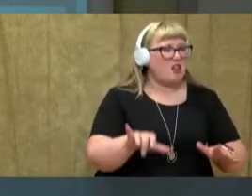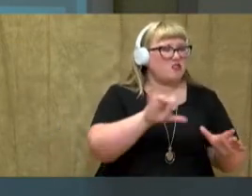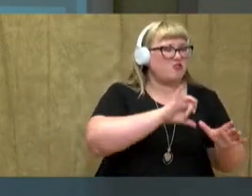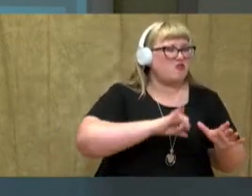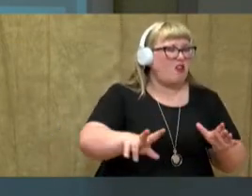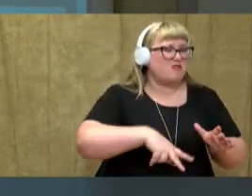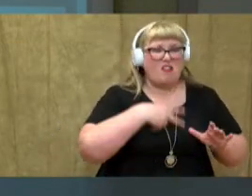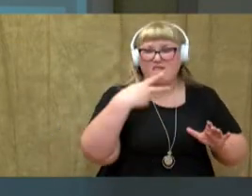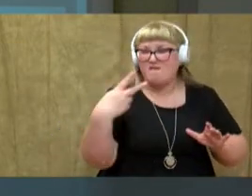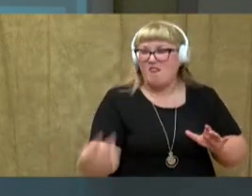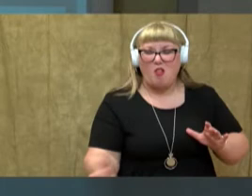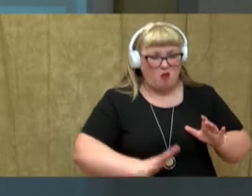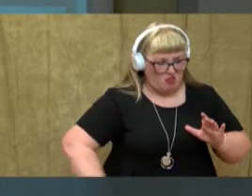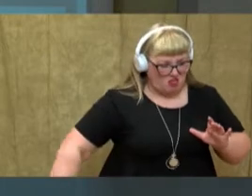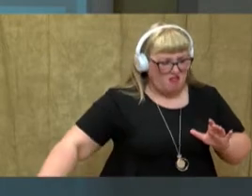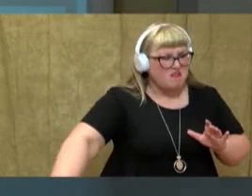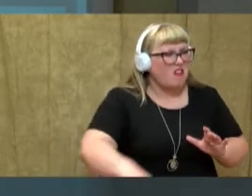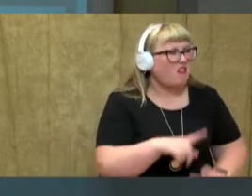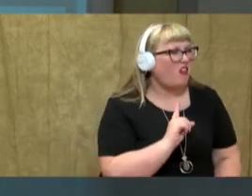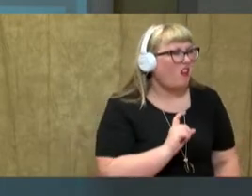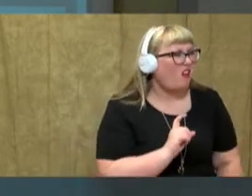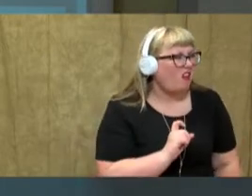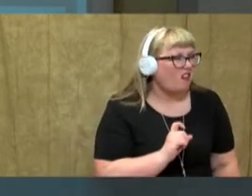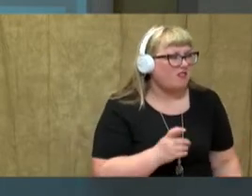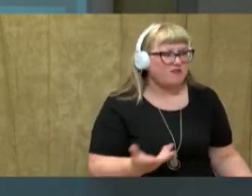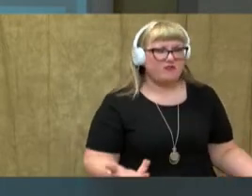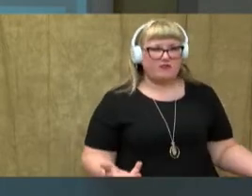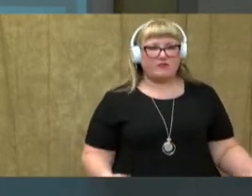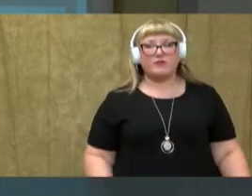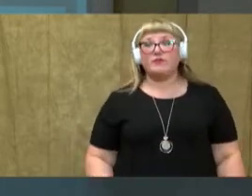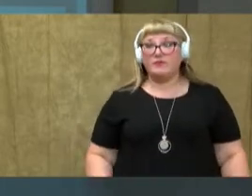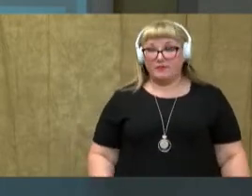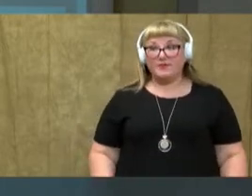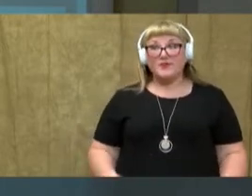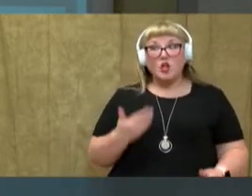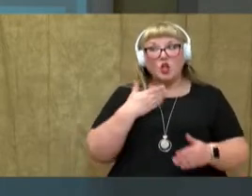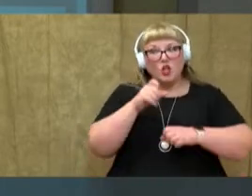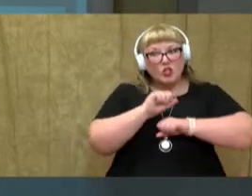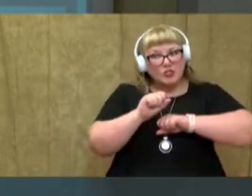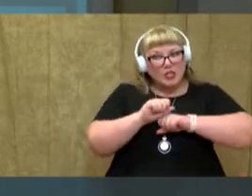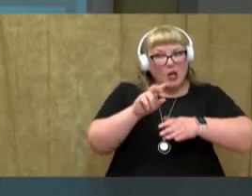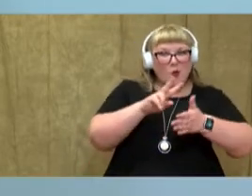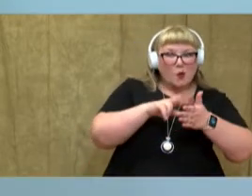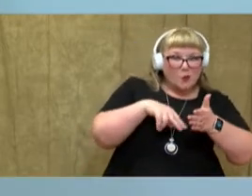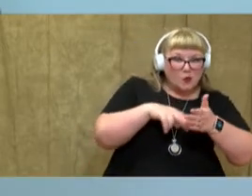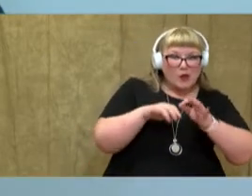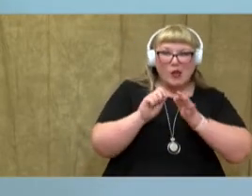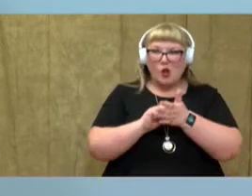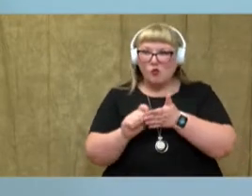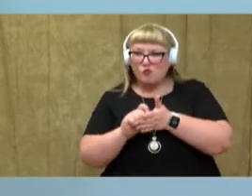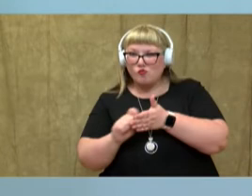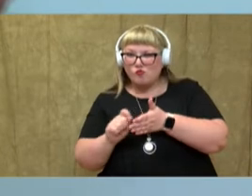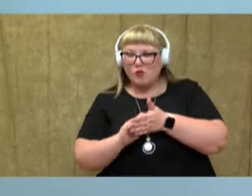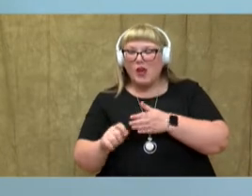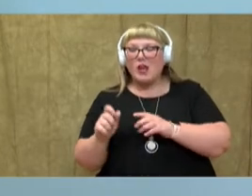did the sauce fall onto the floor? Good job reading and writing words with aul. This week,